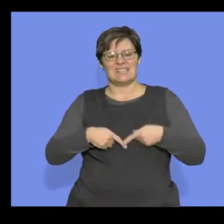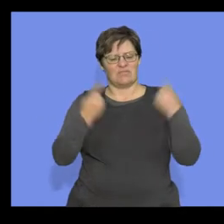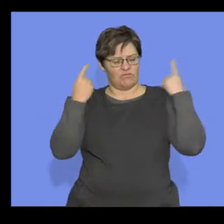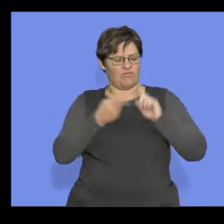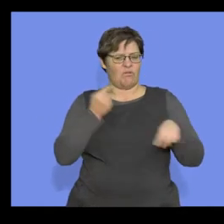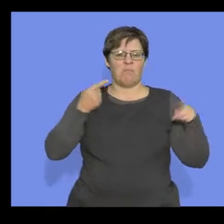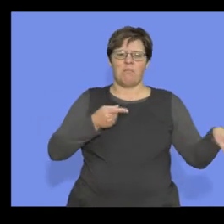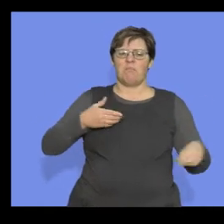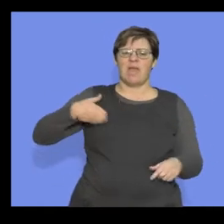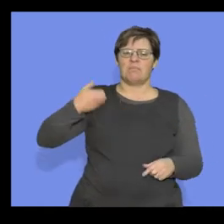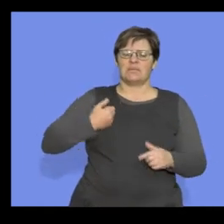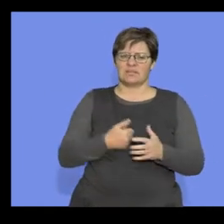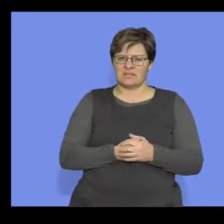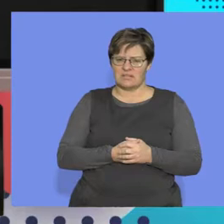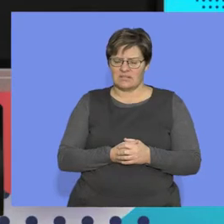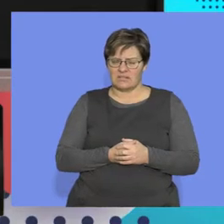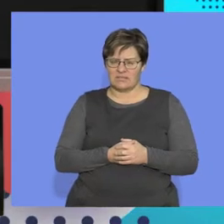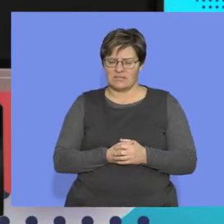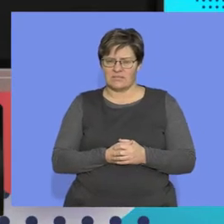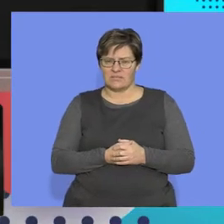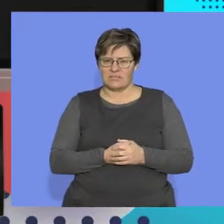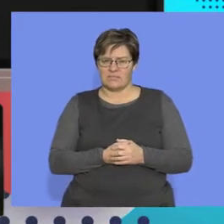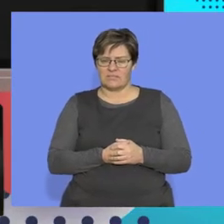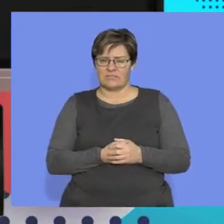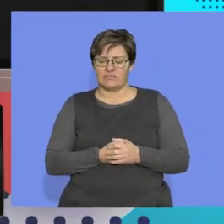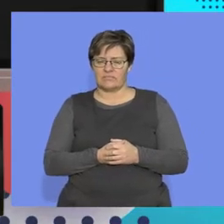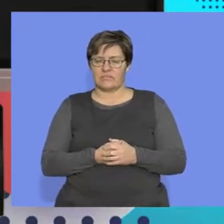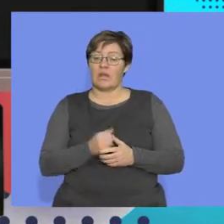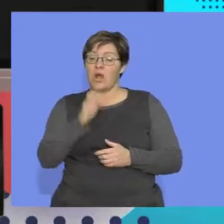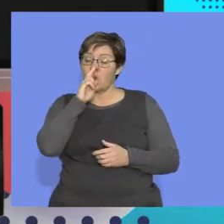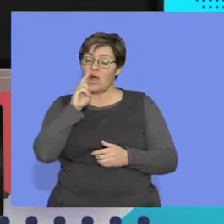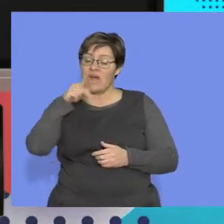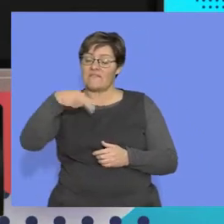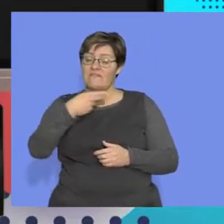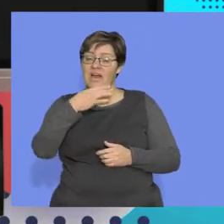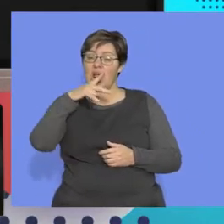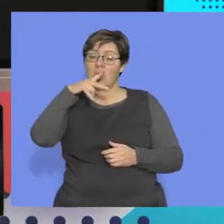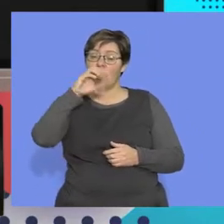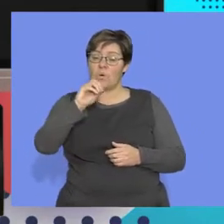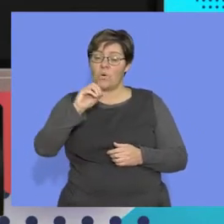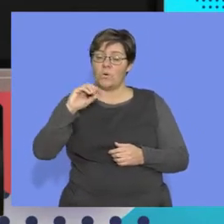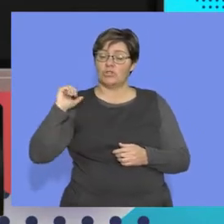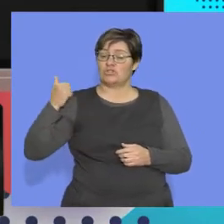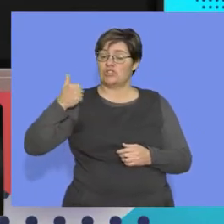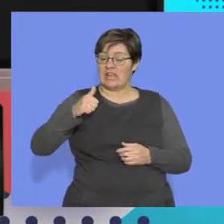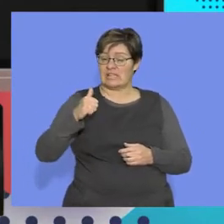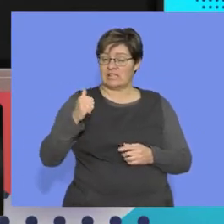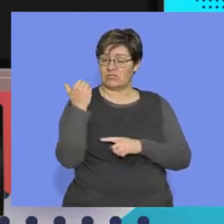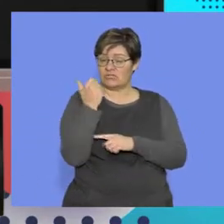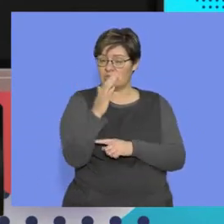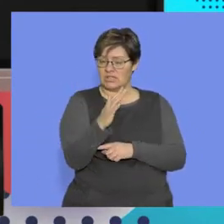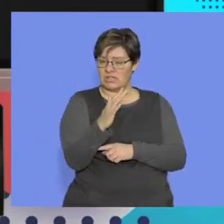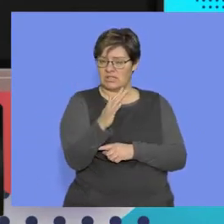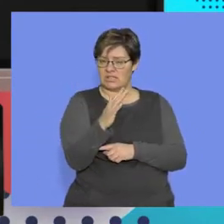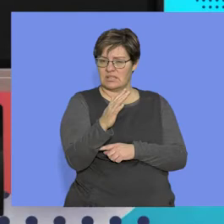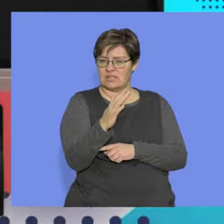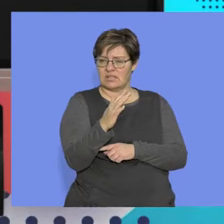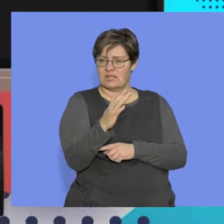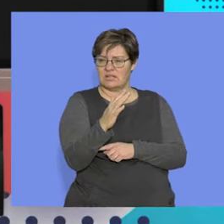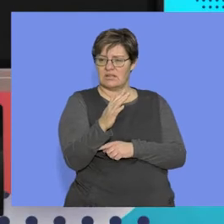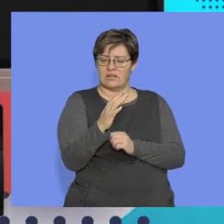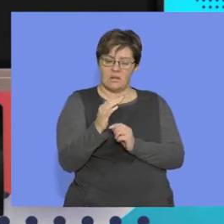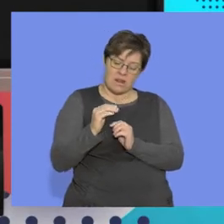different. So what, when we have a look at our phylogenetic tree, what makes